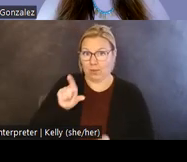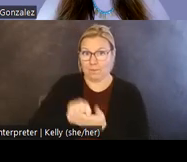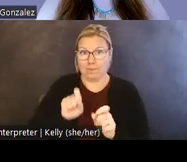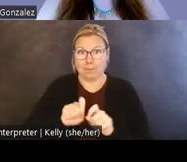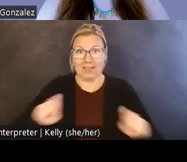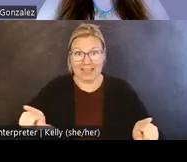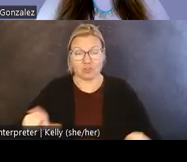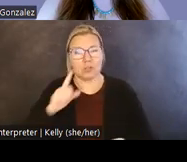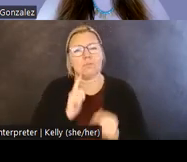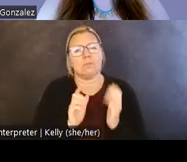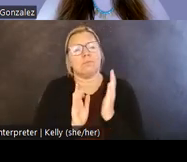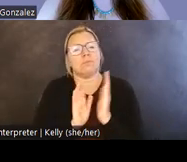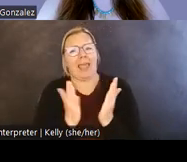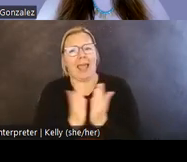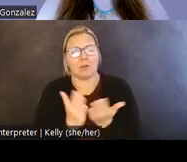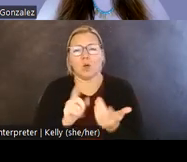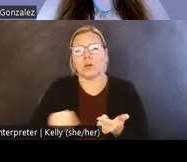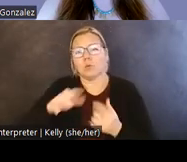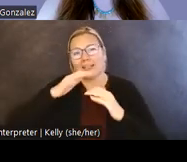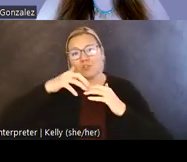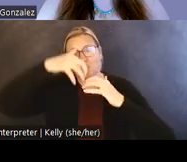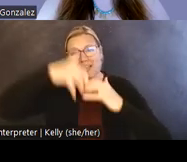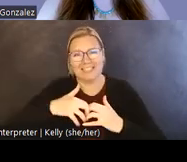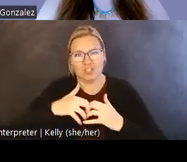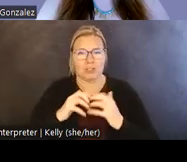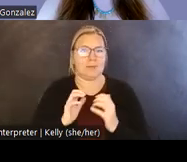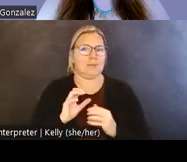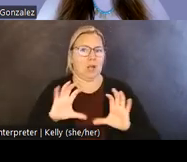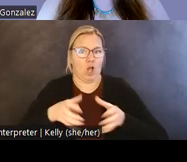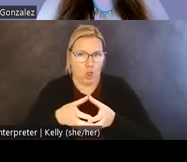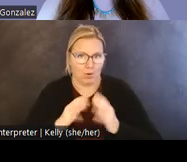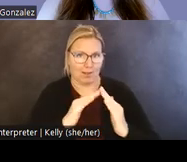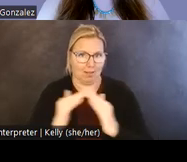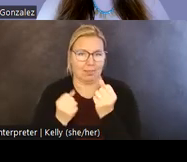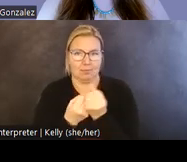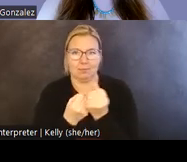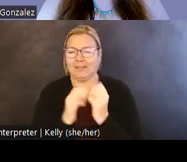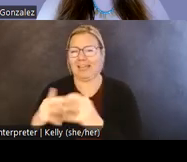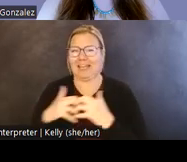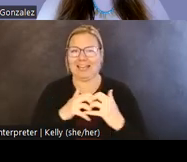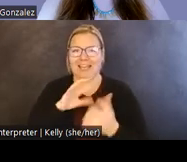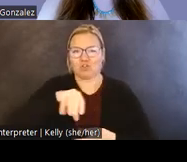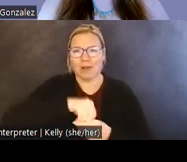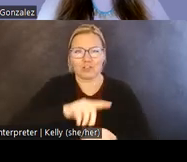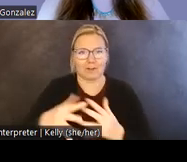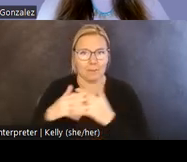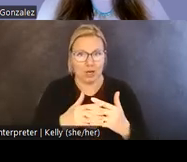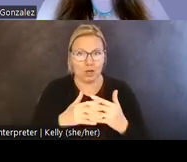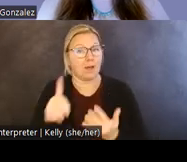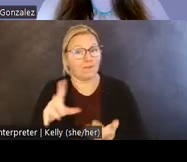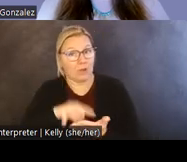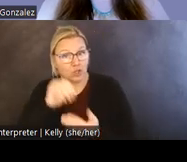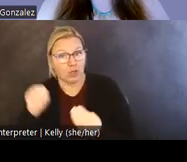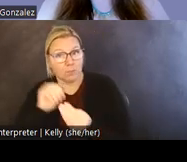Routledge Handbook of the Archaeology of Indigenous-Colonial Interaction in the Americas. If you are interested in learning more from Dr.